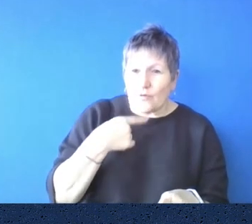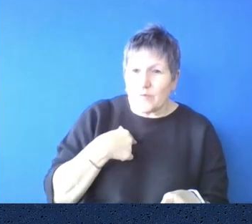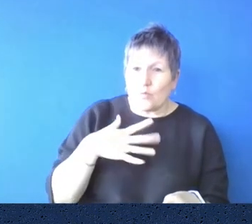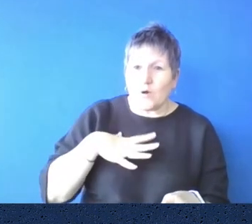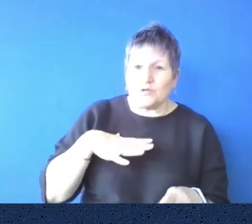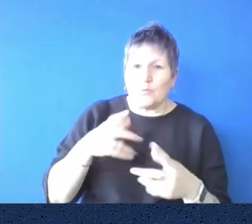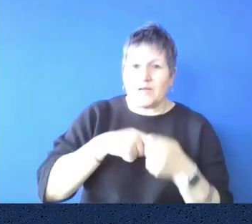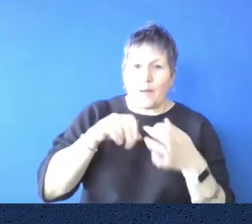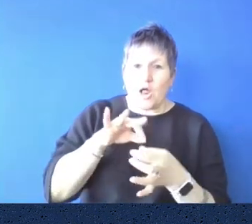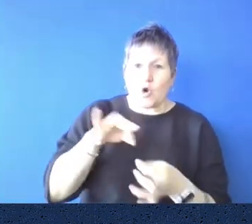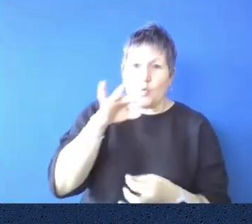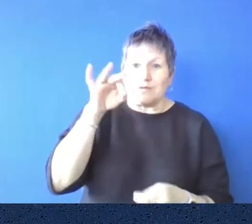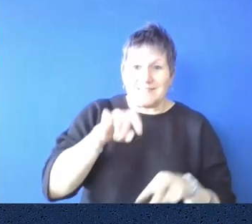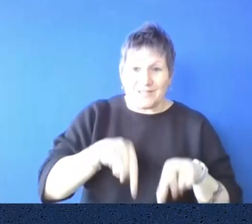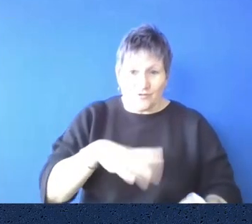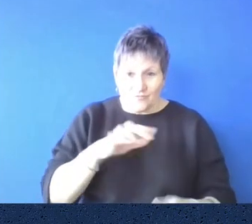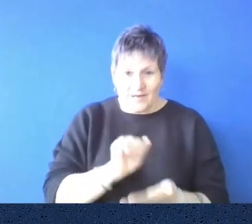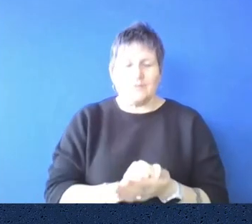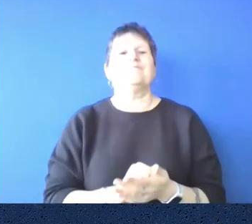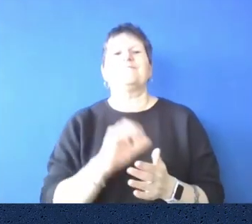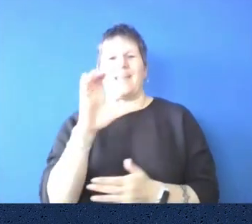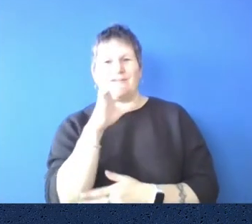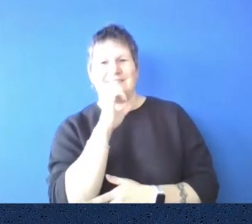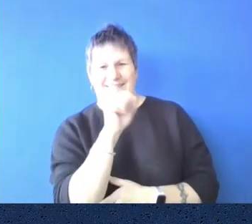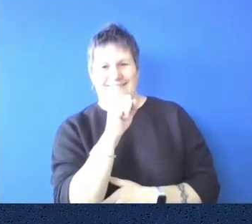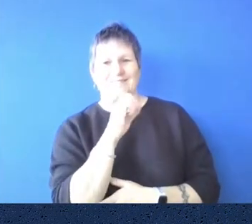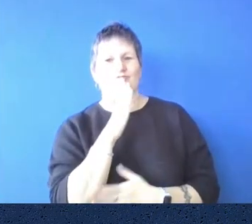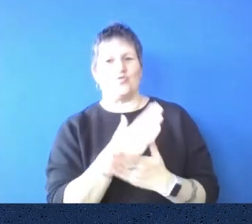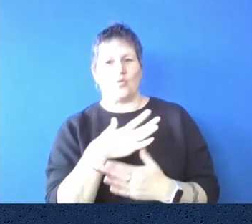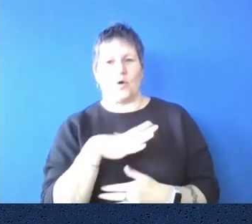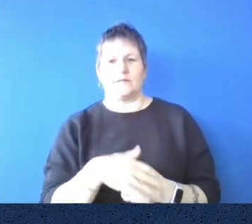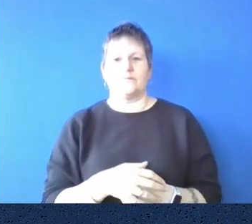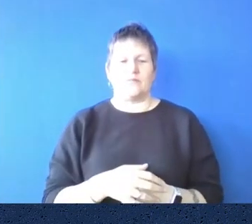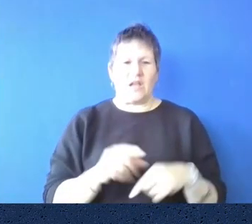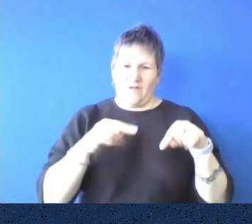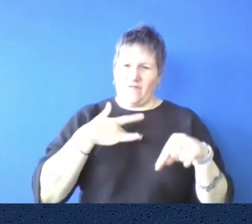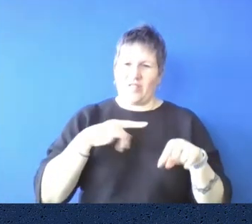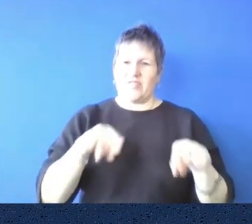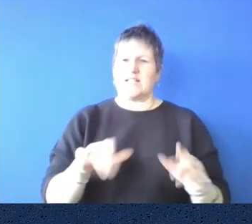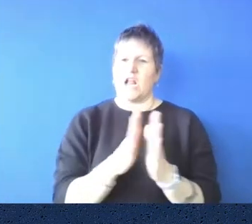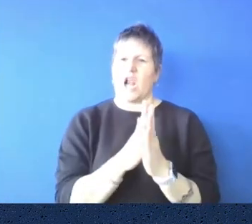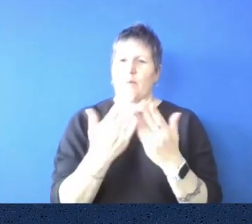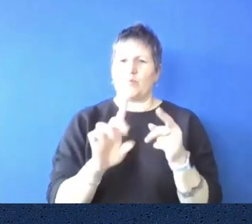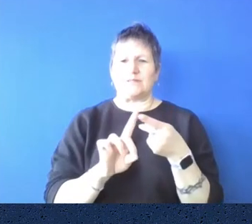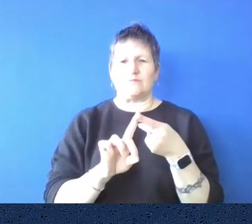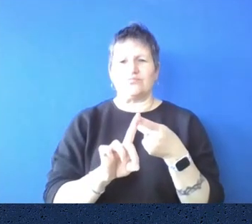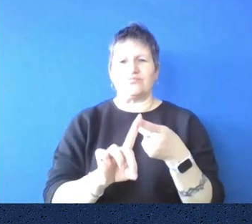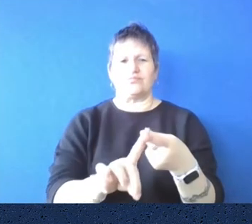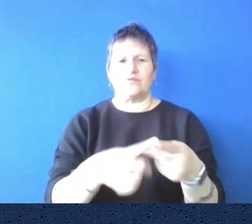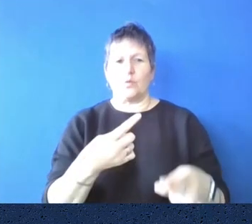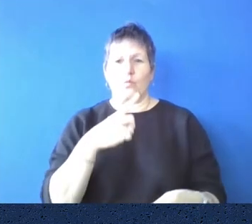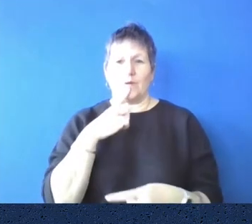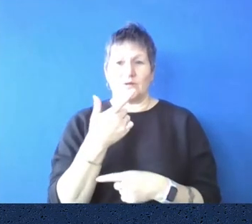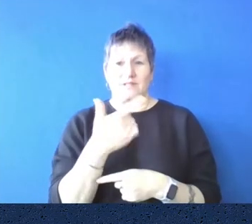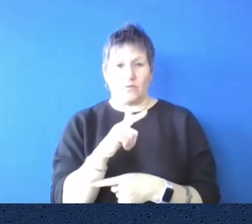yes. And the, the, the library is likely to be here for another 170 years. Would you, do you think that it's